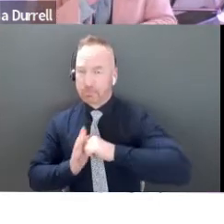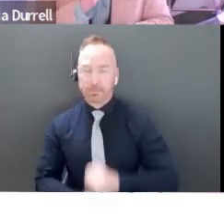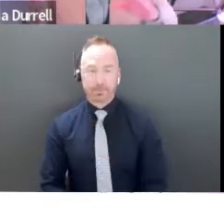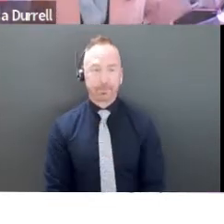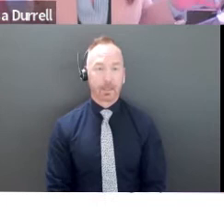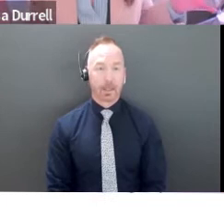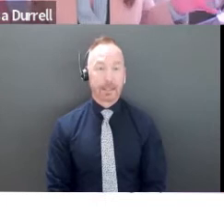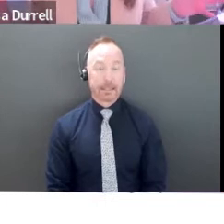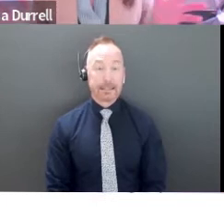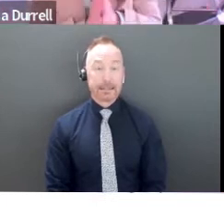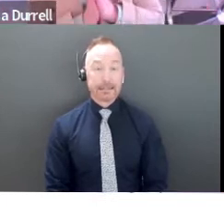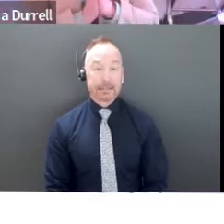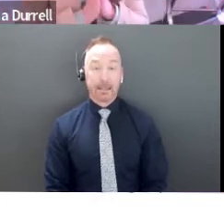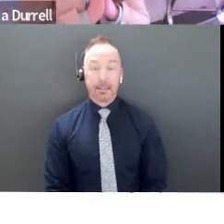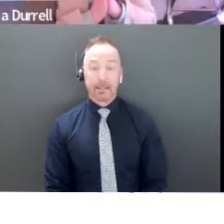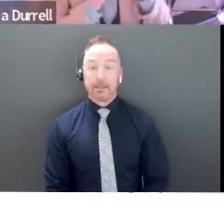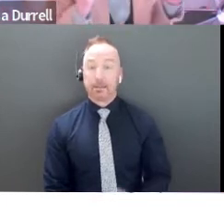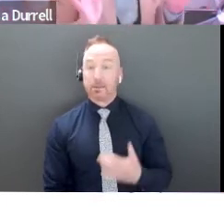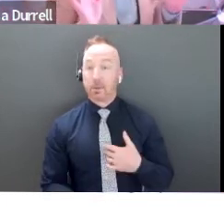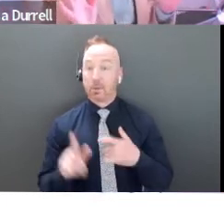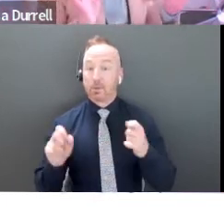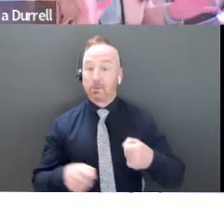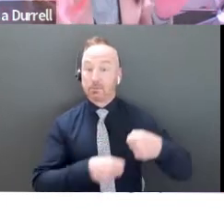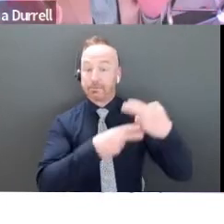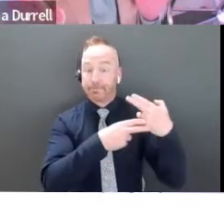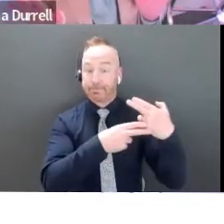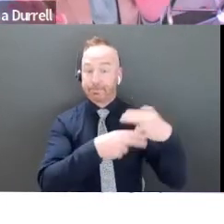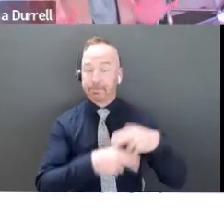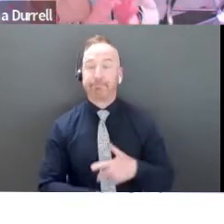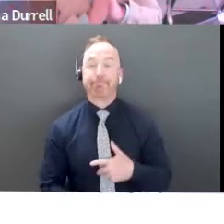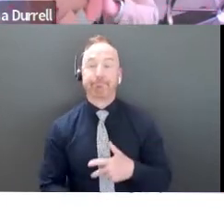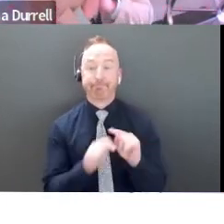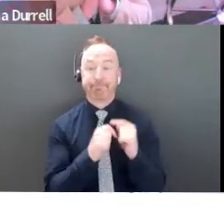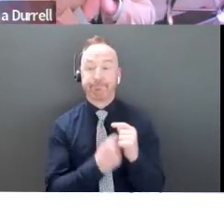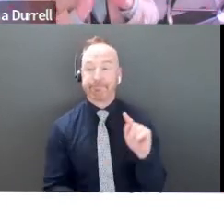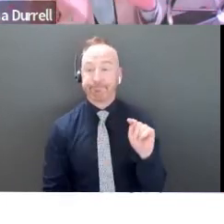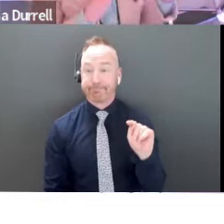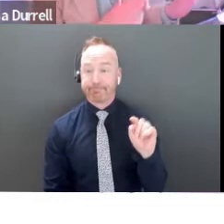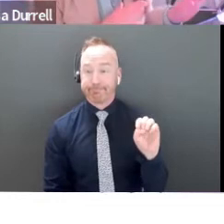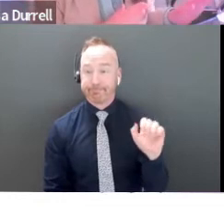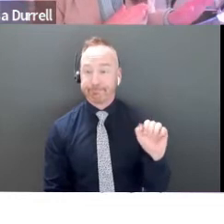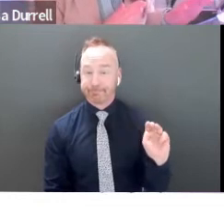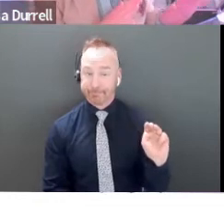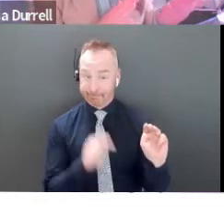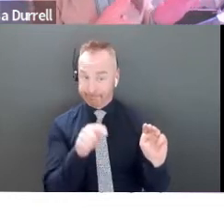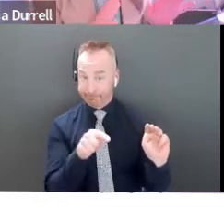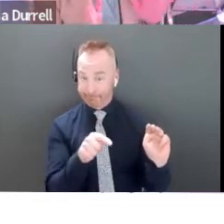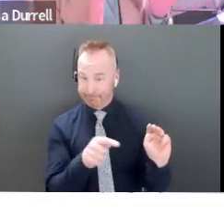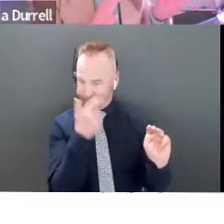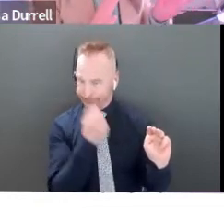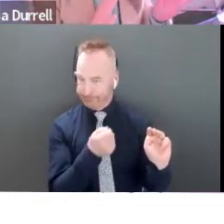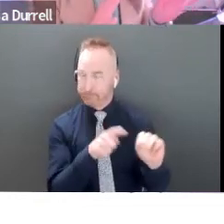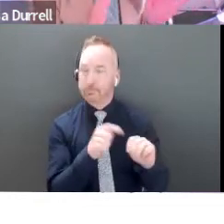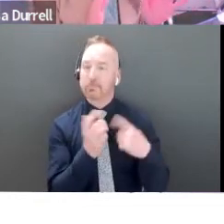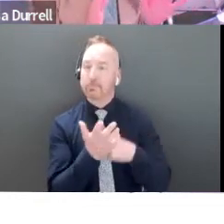Oops. So your team team is an interesting one. Sometimes I see team, uh,